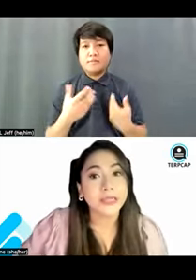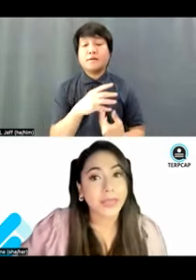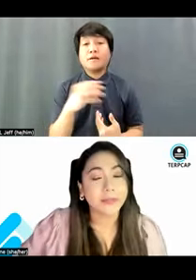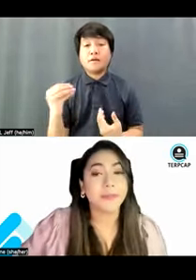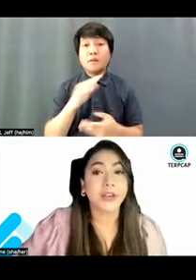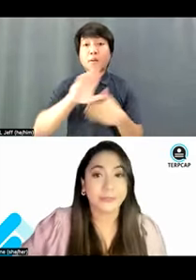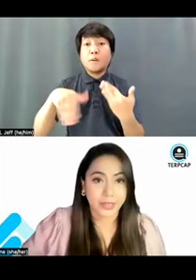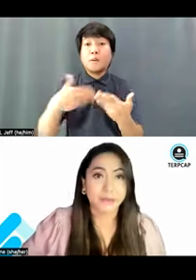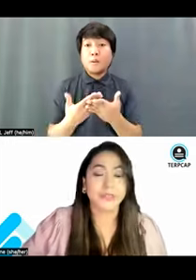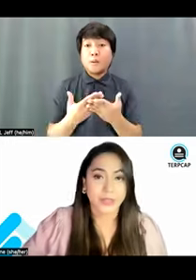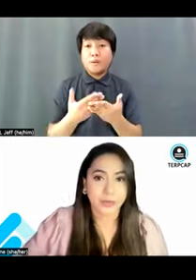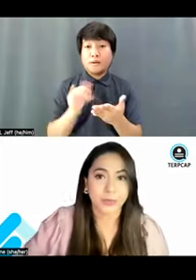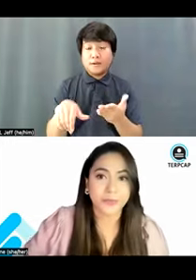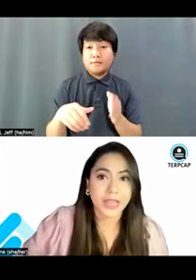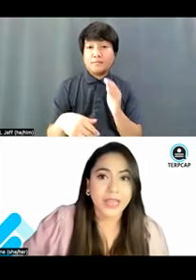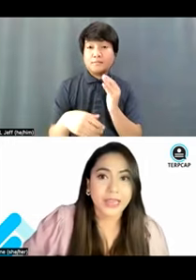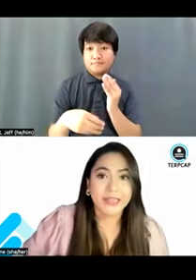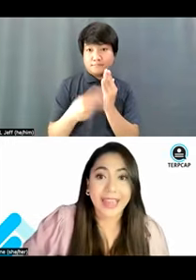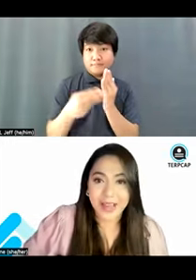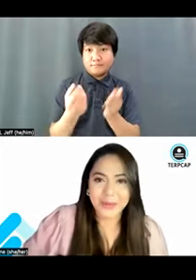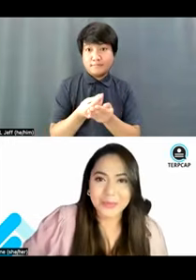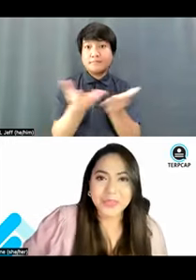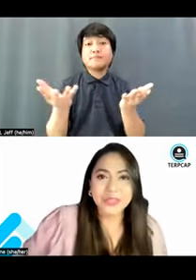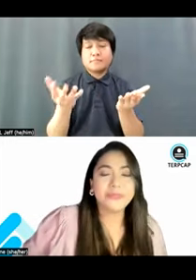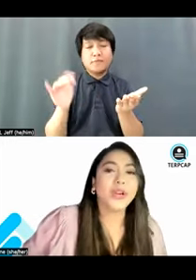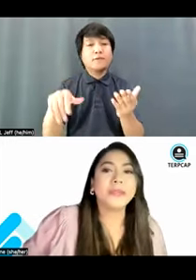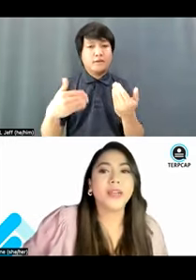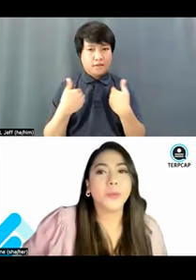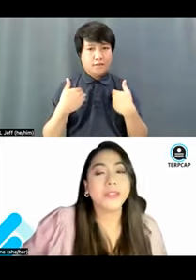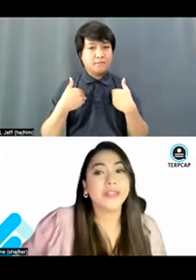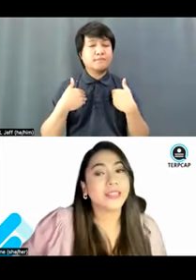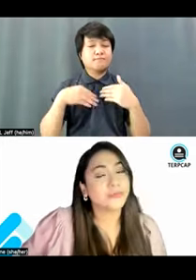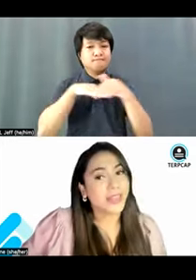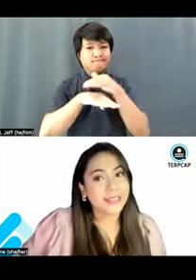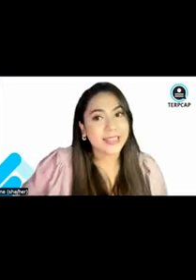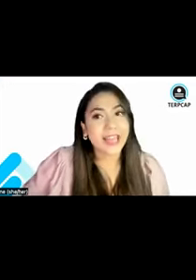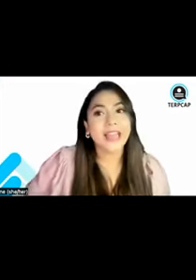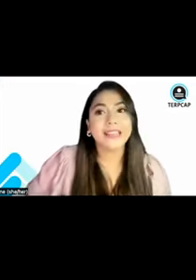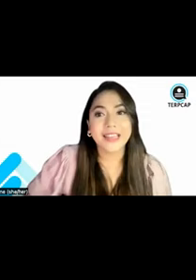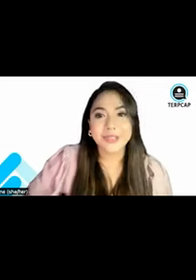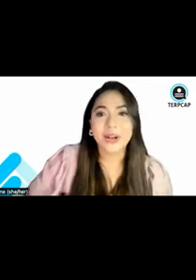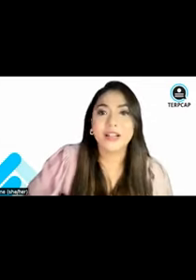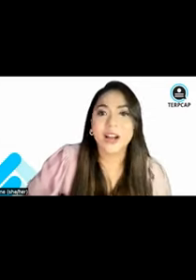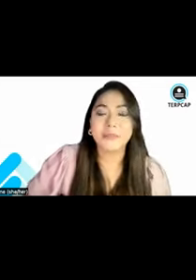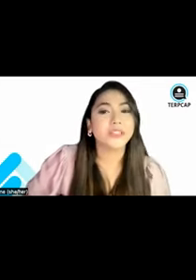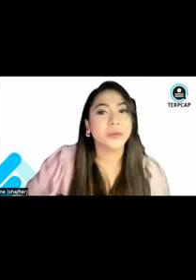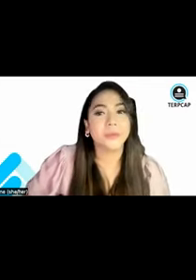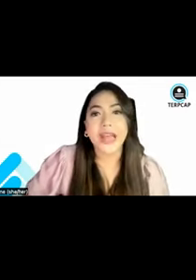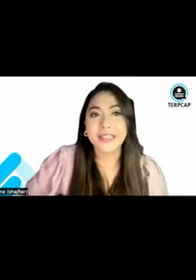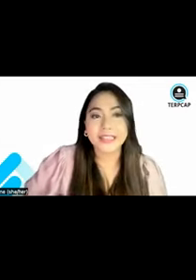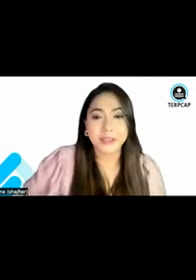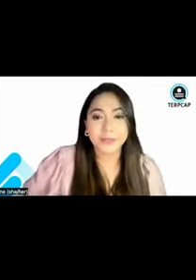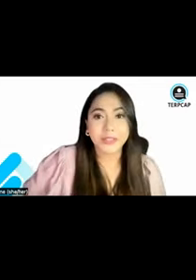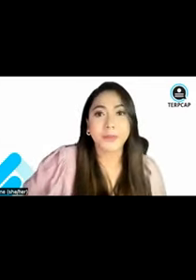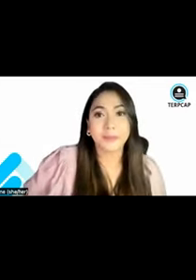all been made available to you. Now, to formally open this event, I'd like to call on Mr.